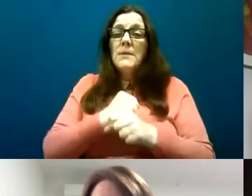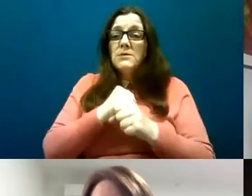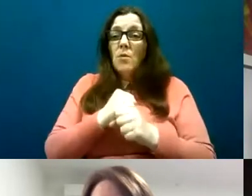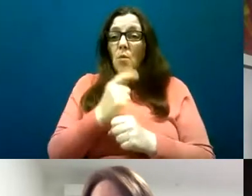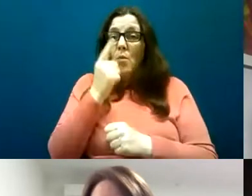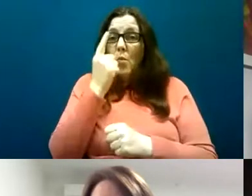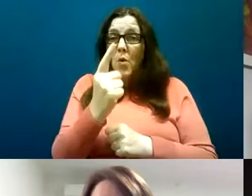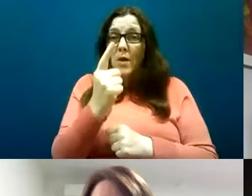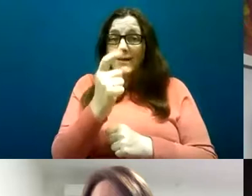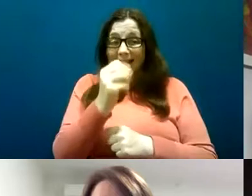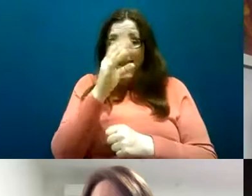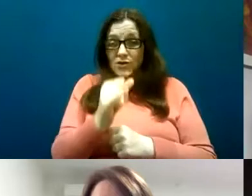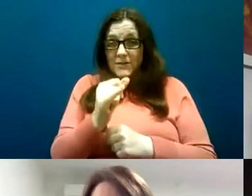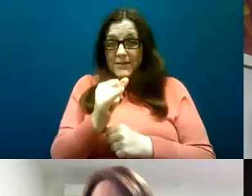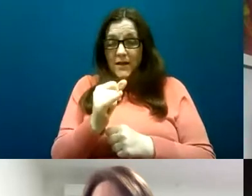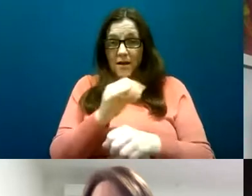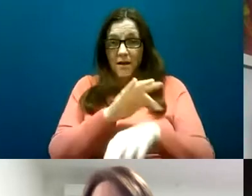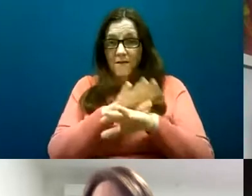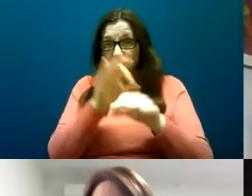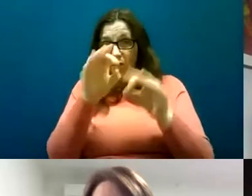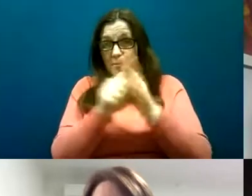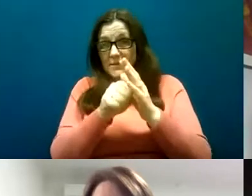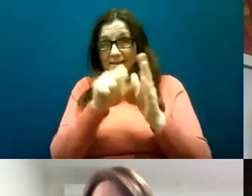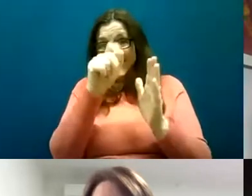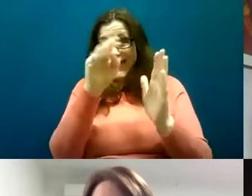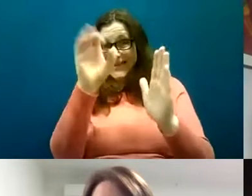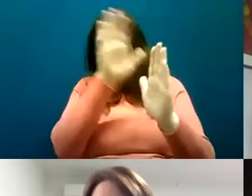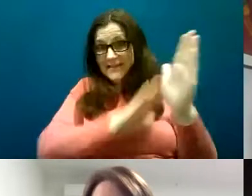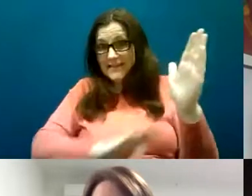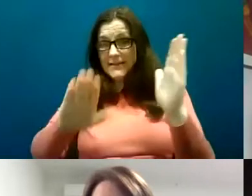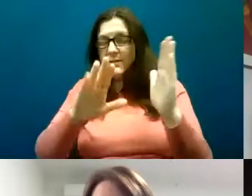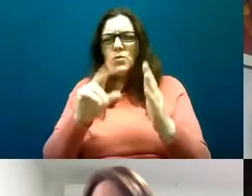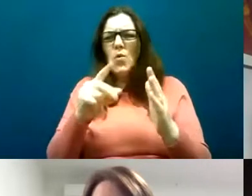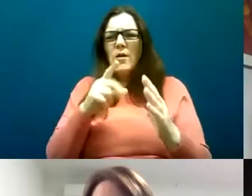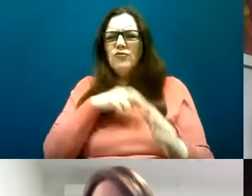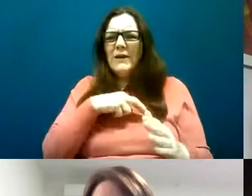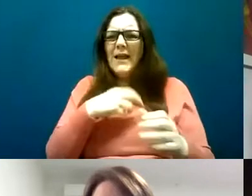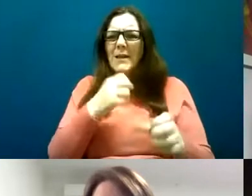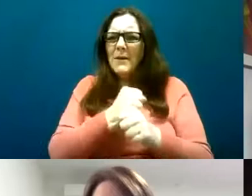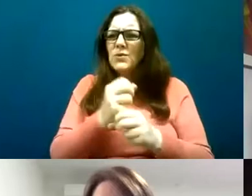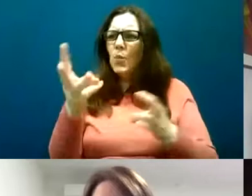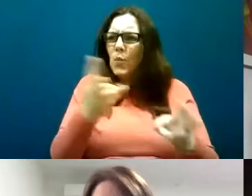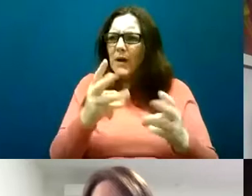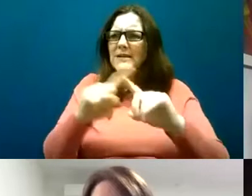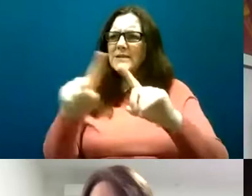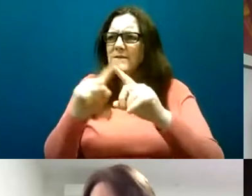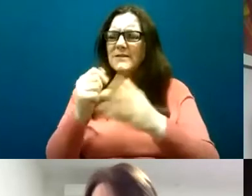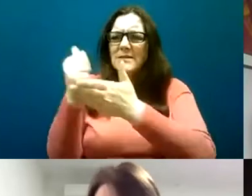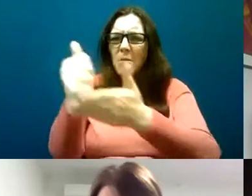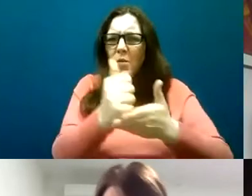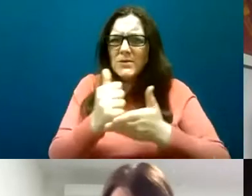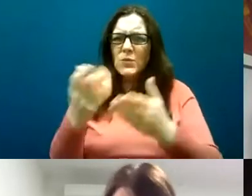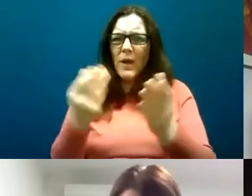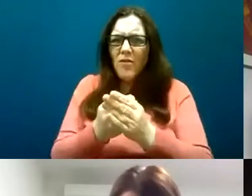agency of the state it is about collaborative working it is about aligning the supports for people with the